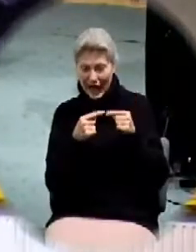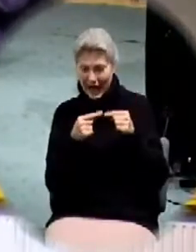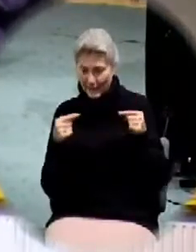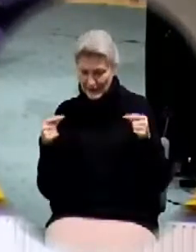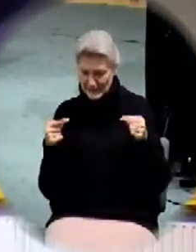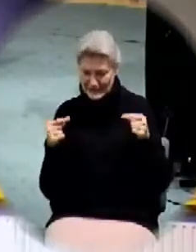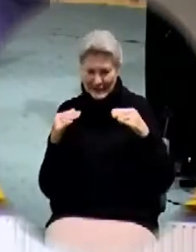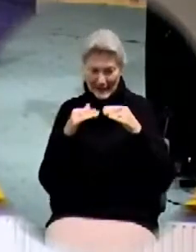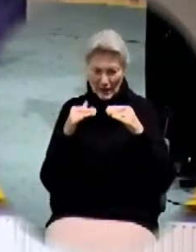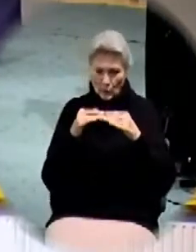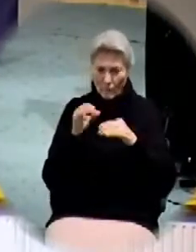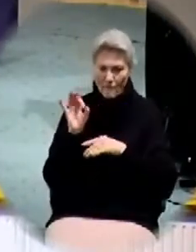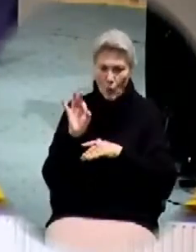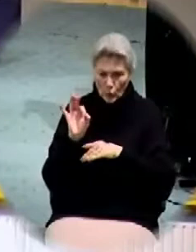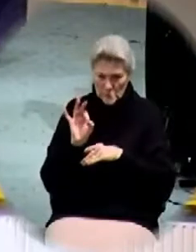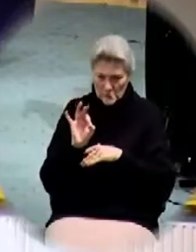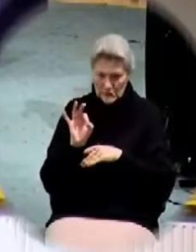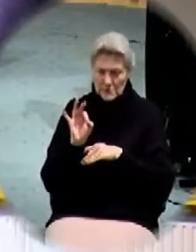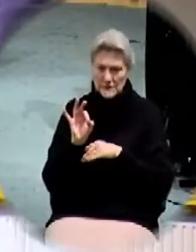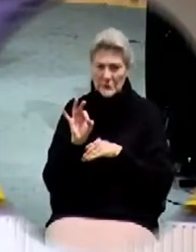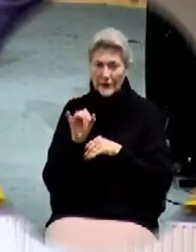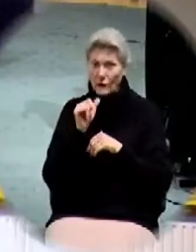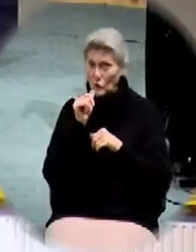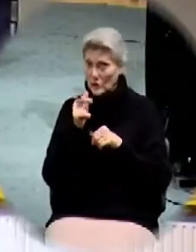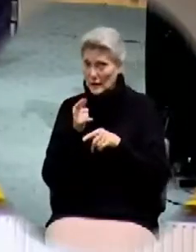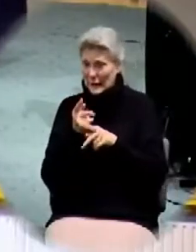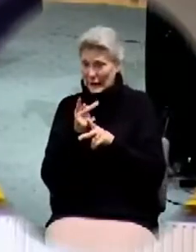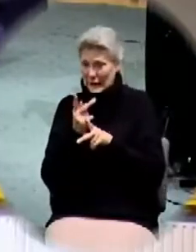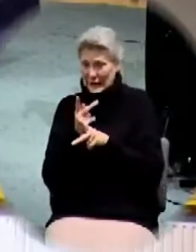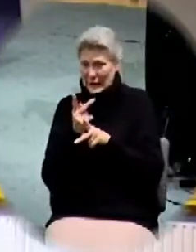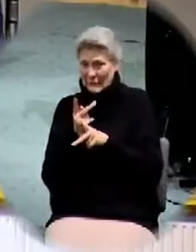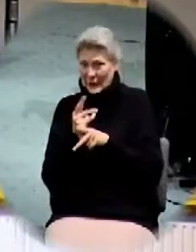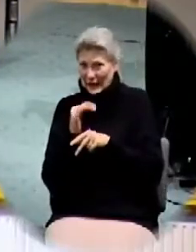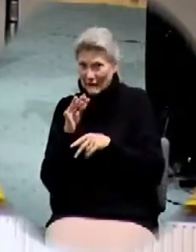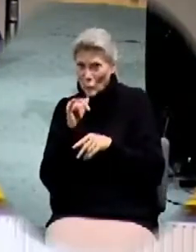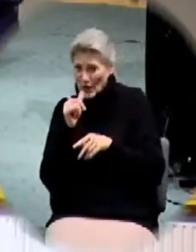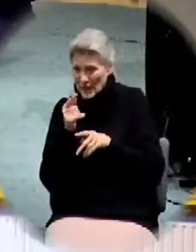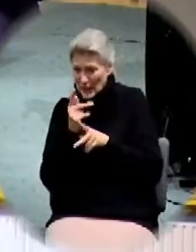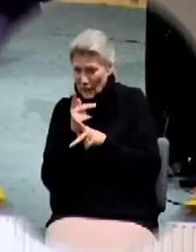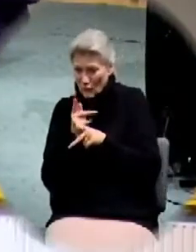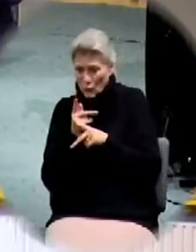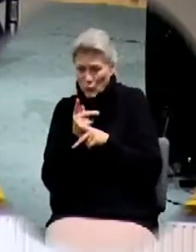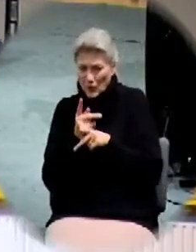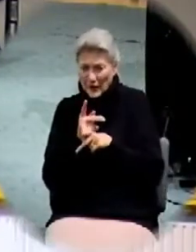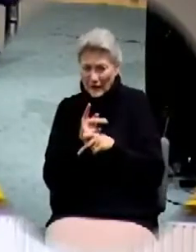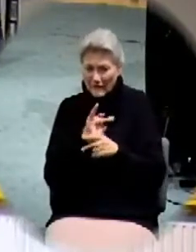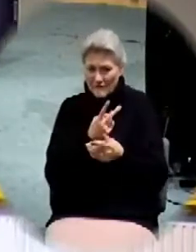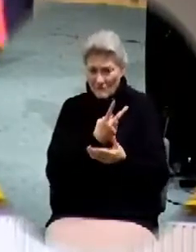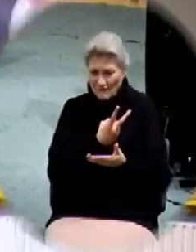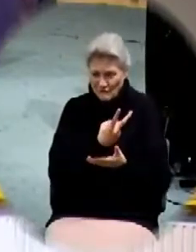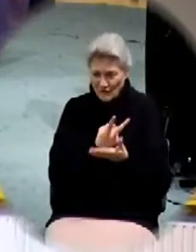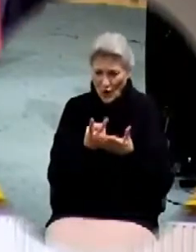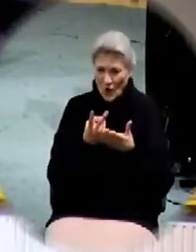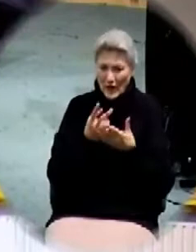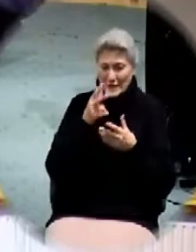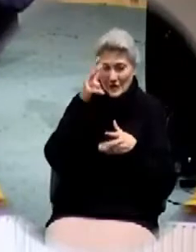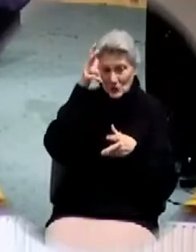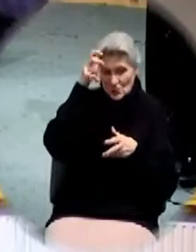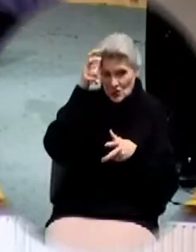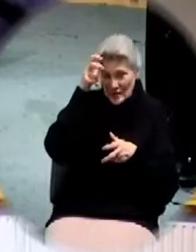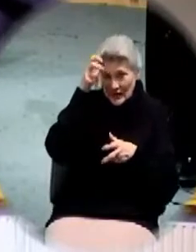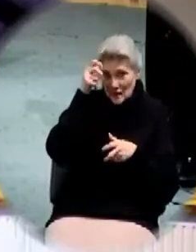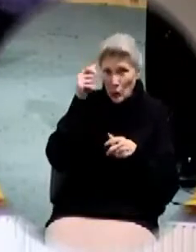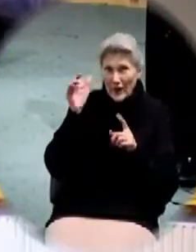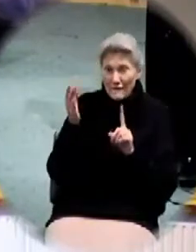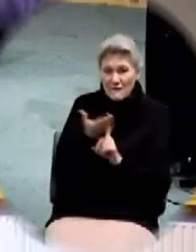opposites and equal forces if we're not careful we fall into the trap of Satan and we allow him to convince us